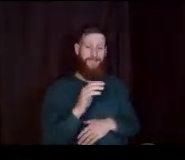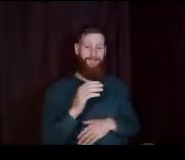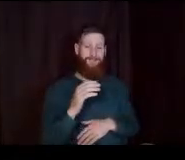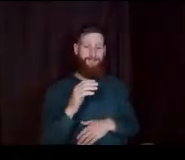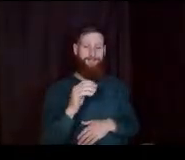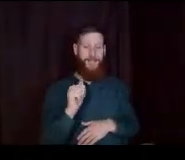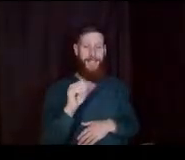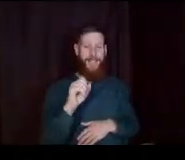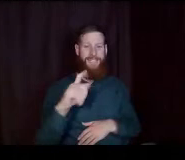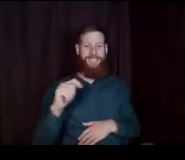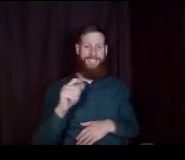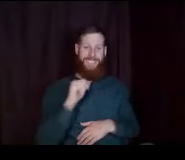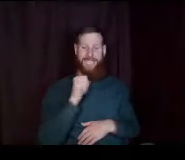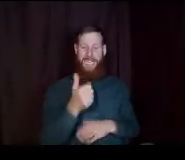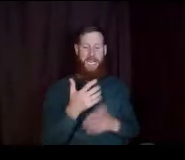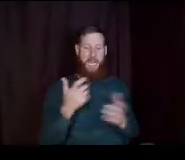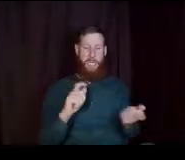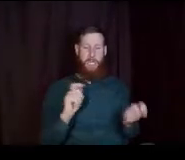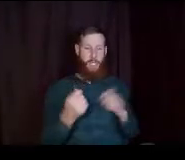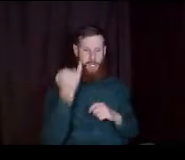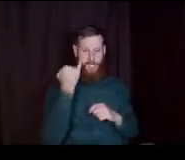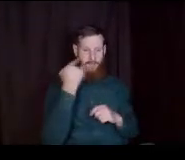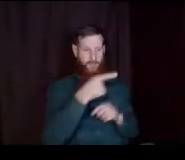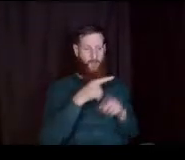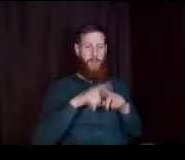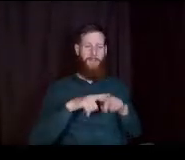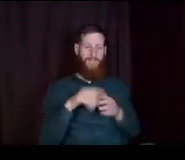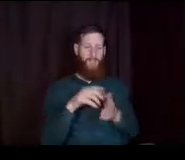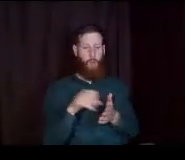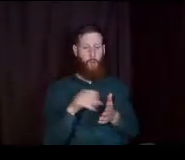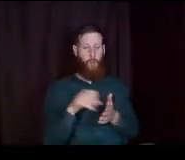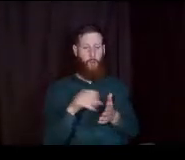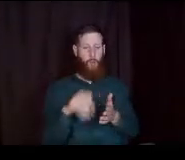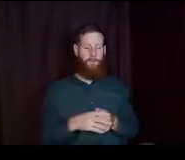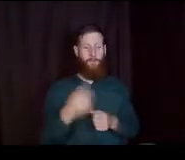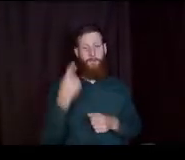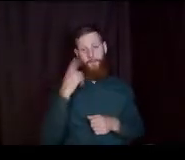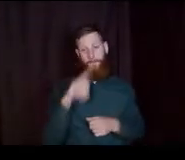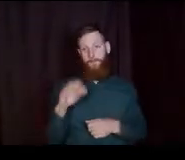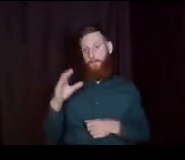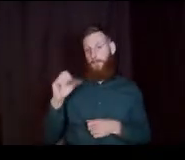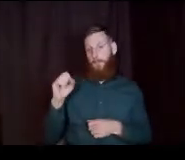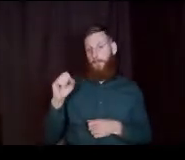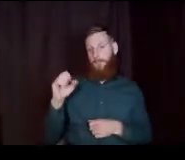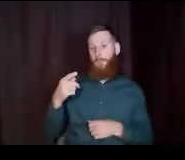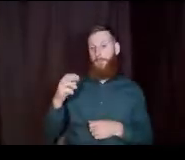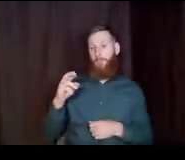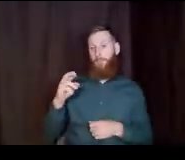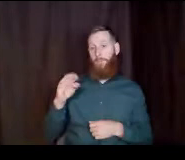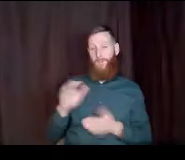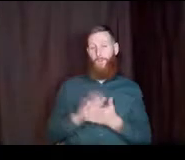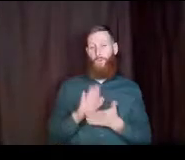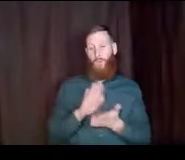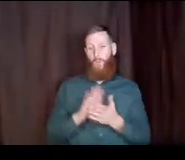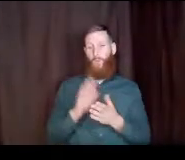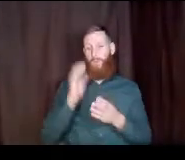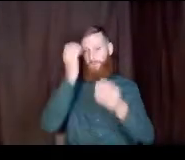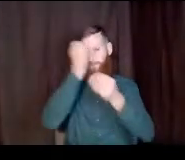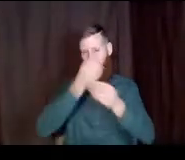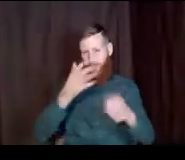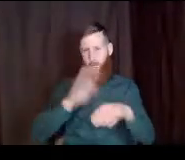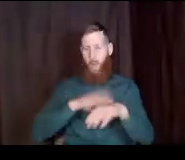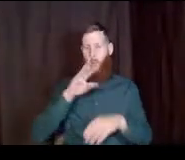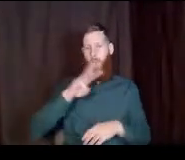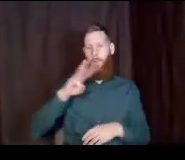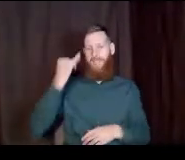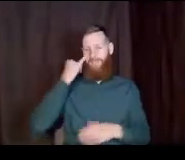it's not too much of a change. they're a dependent student. for the CSS profile. the school will let you know on their website. if they